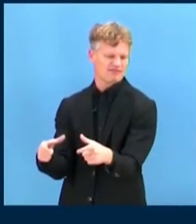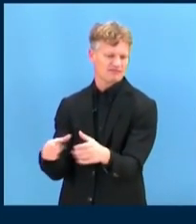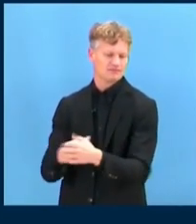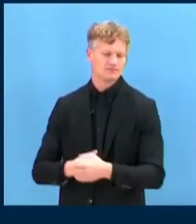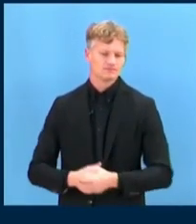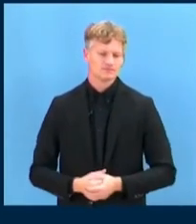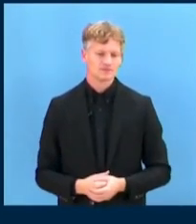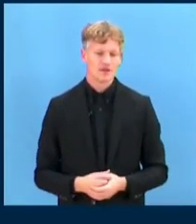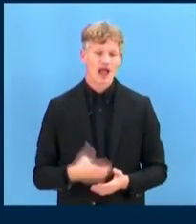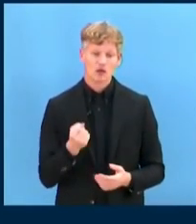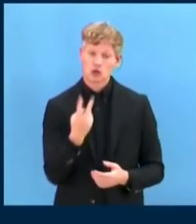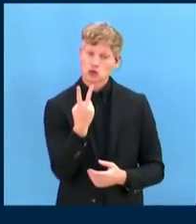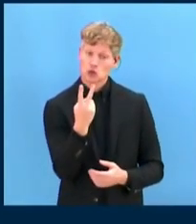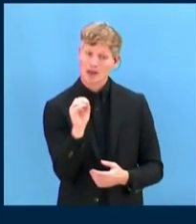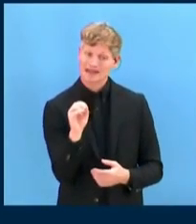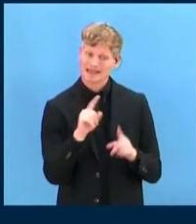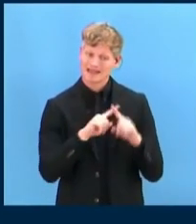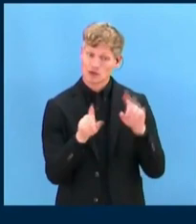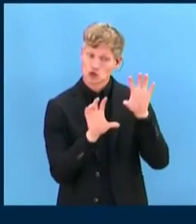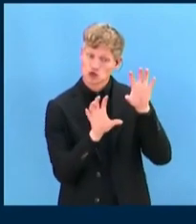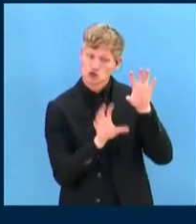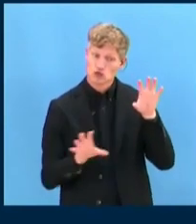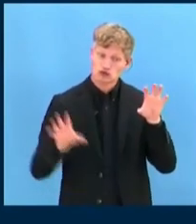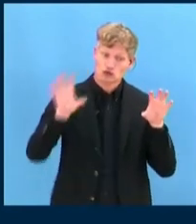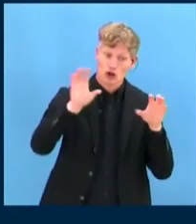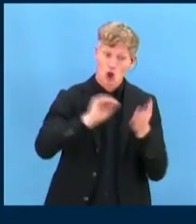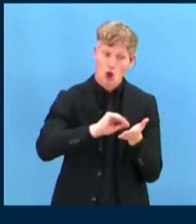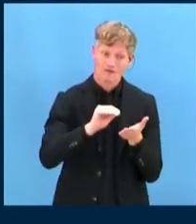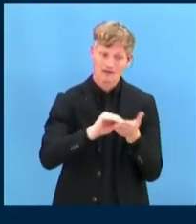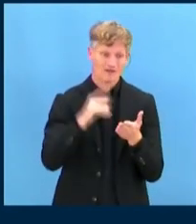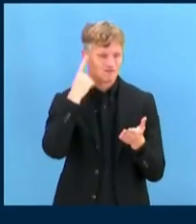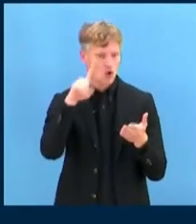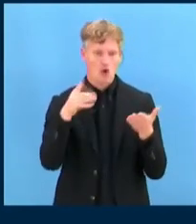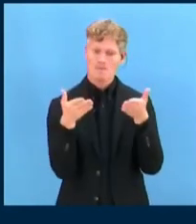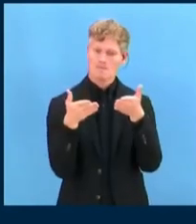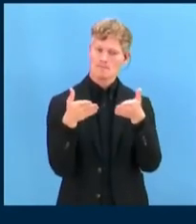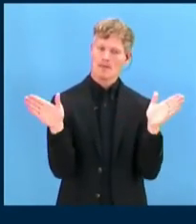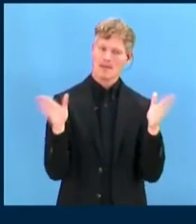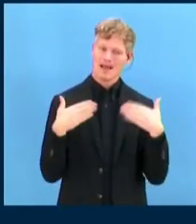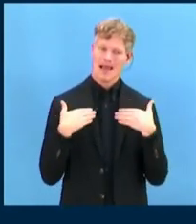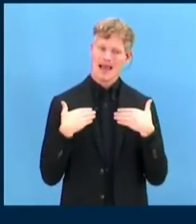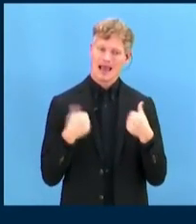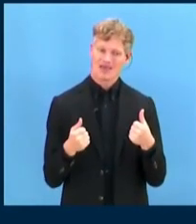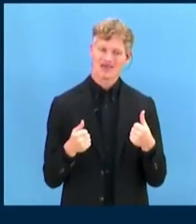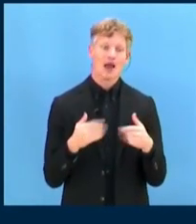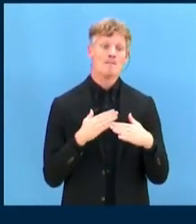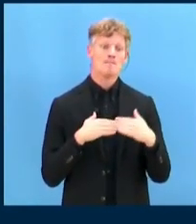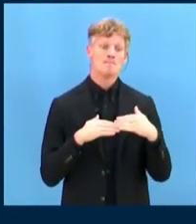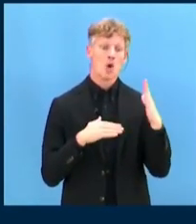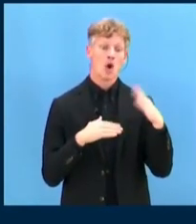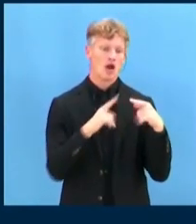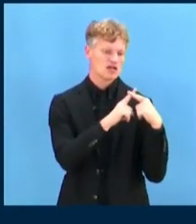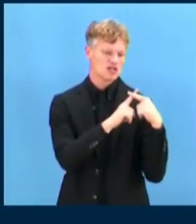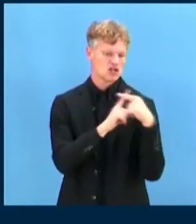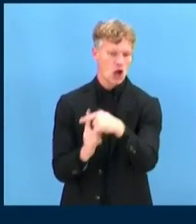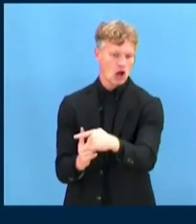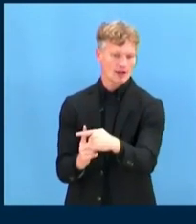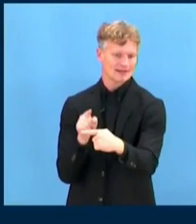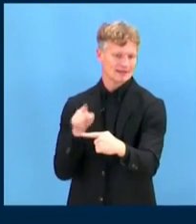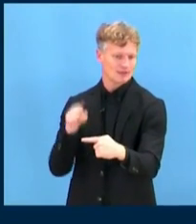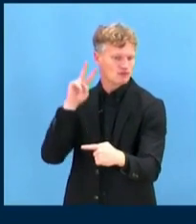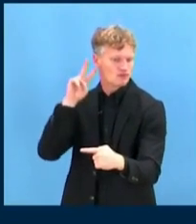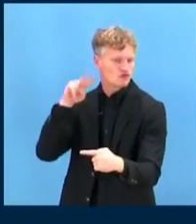public health have adopted measures that especially targeted marginalized Roma communities. According to my research,